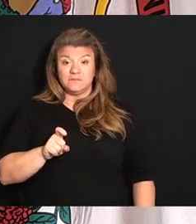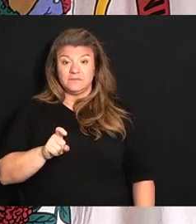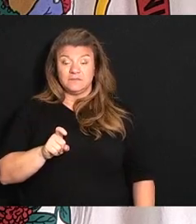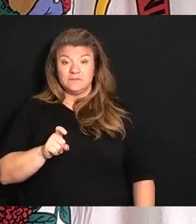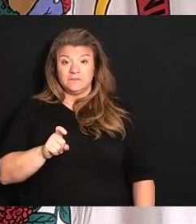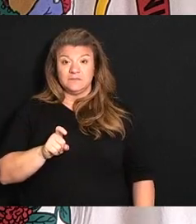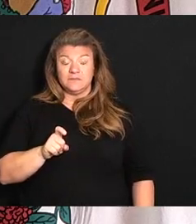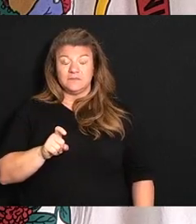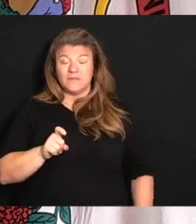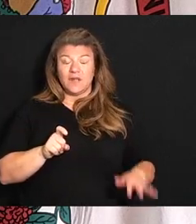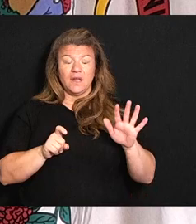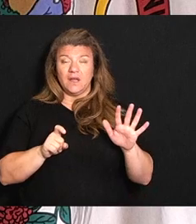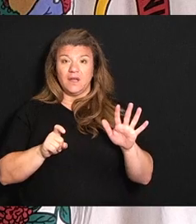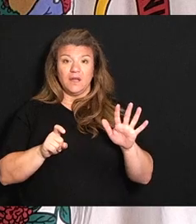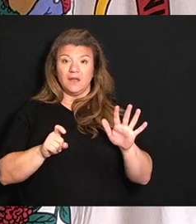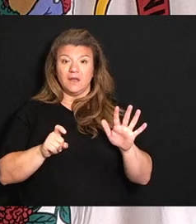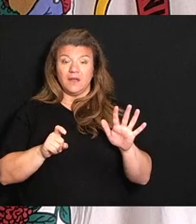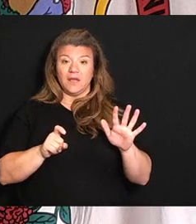was,